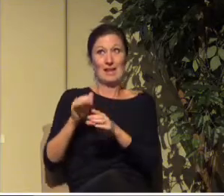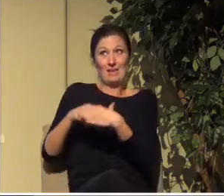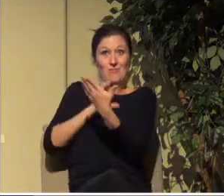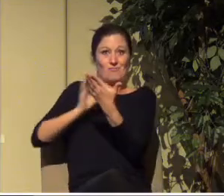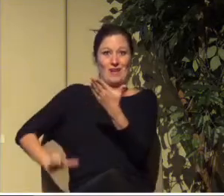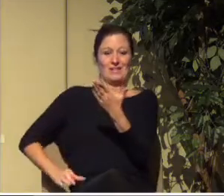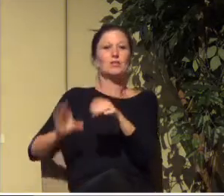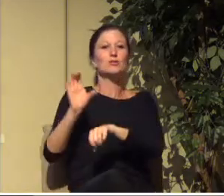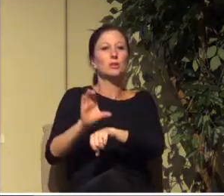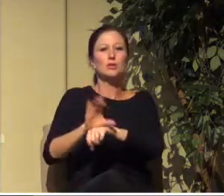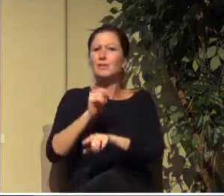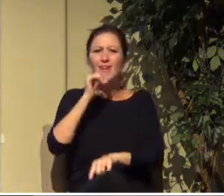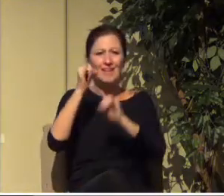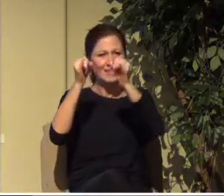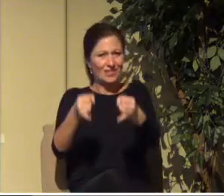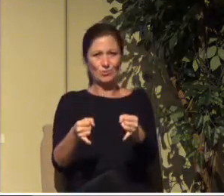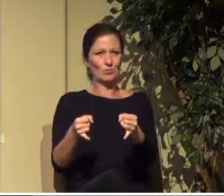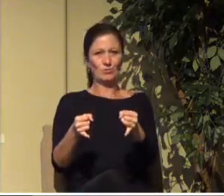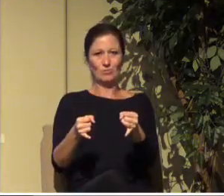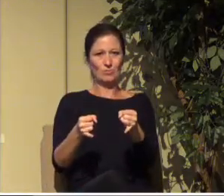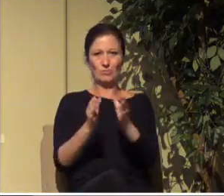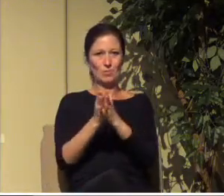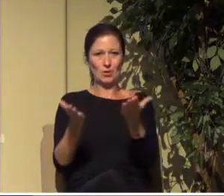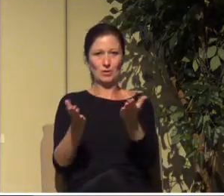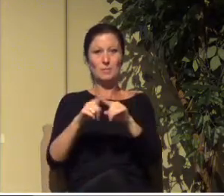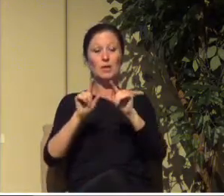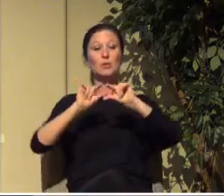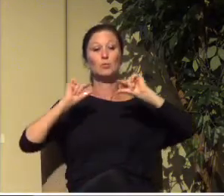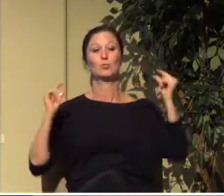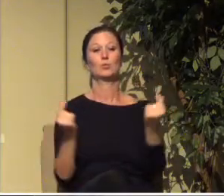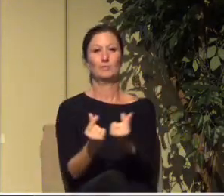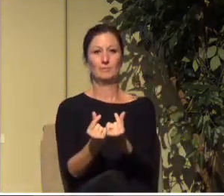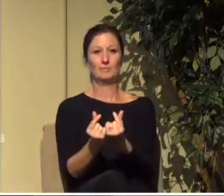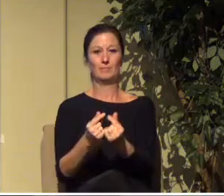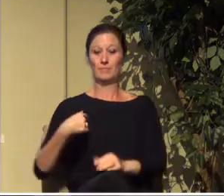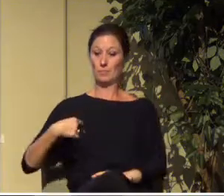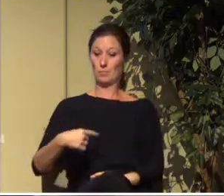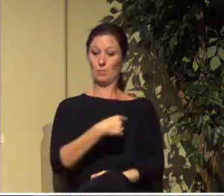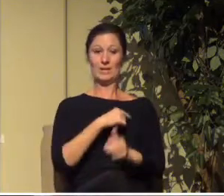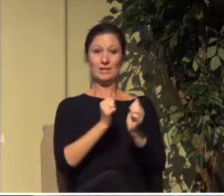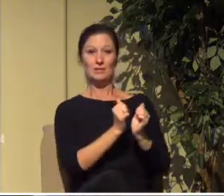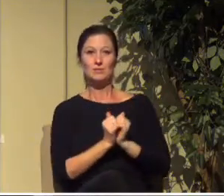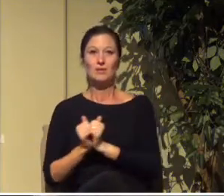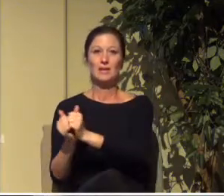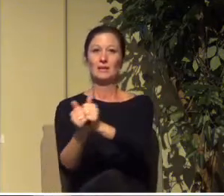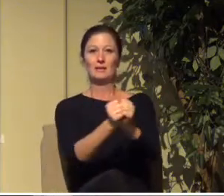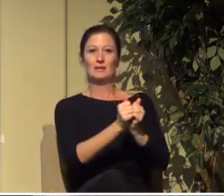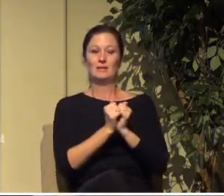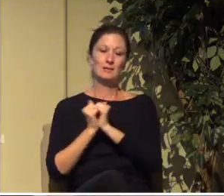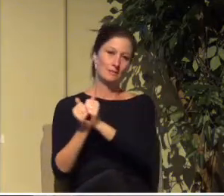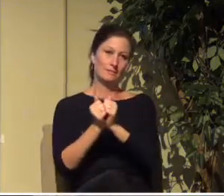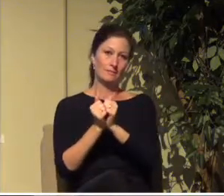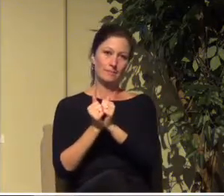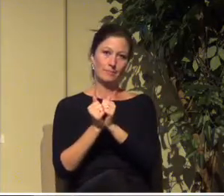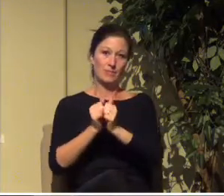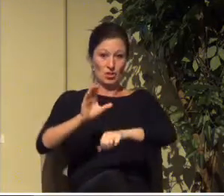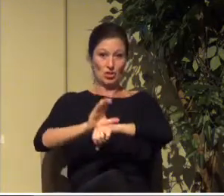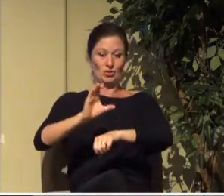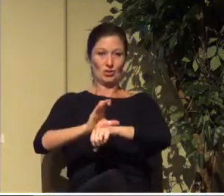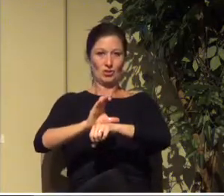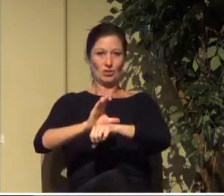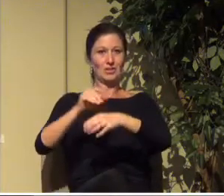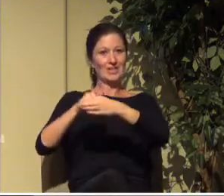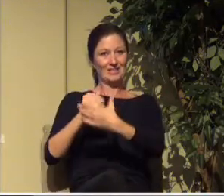an individualistic book. It's a group thing. We are together the church in Christ. One